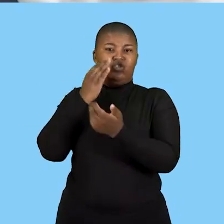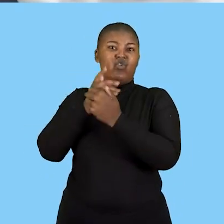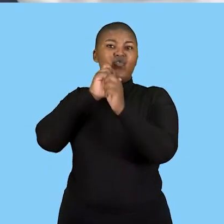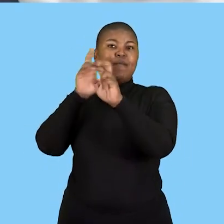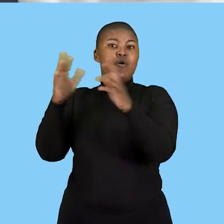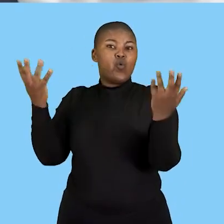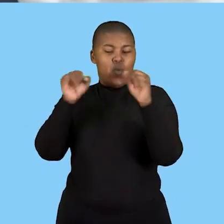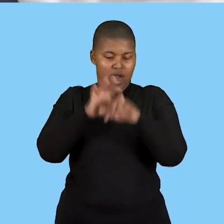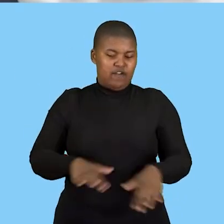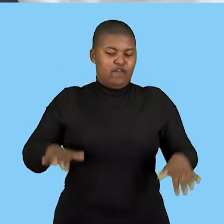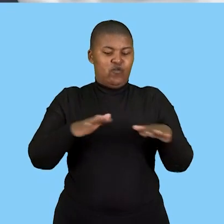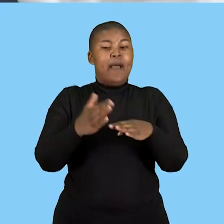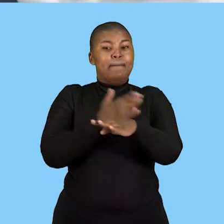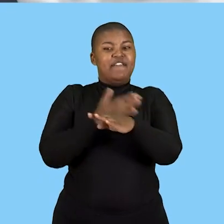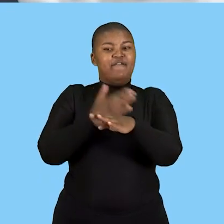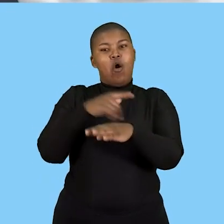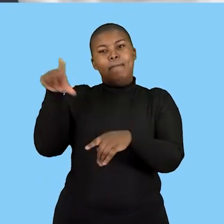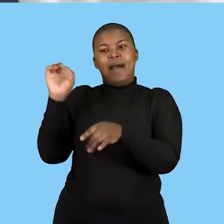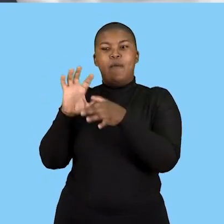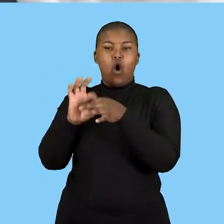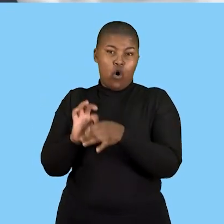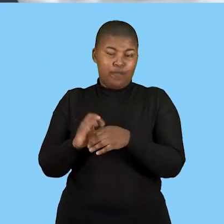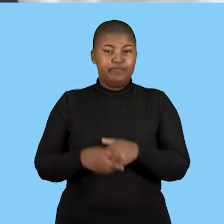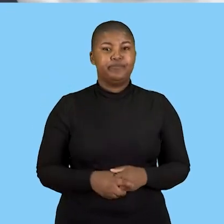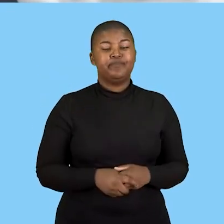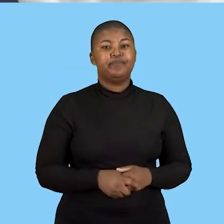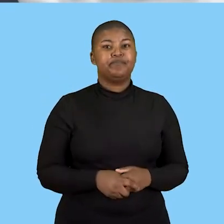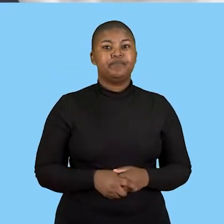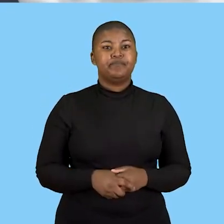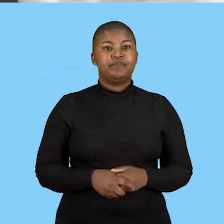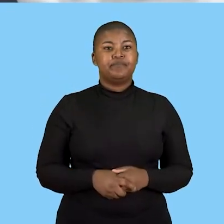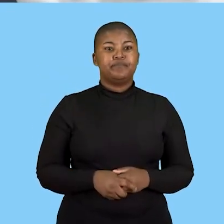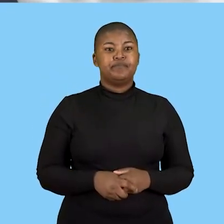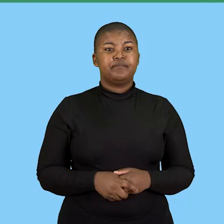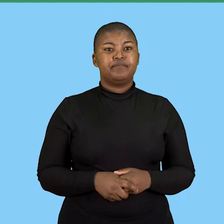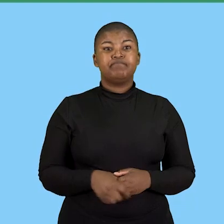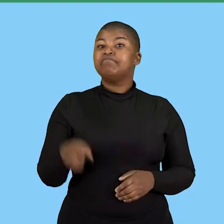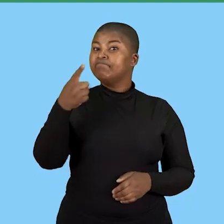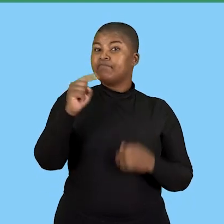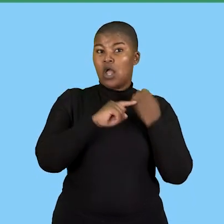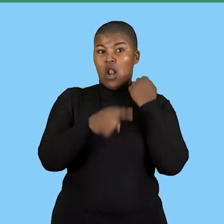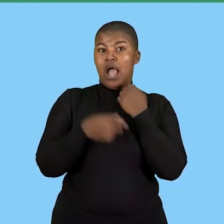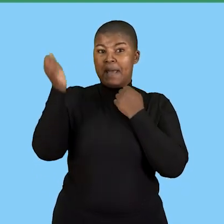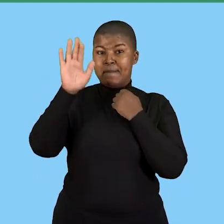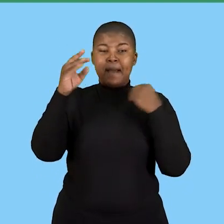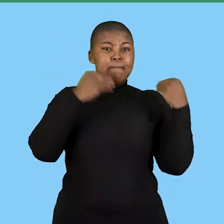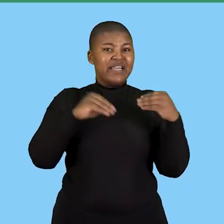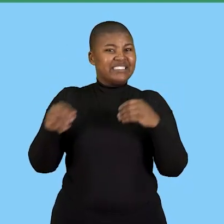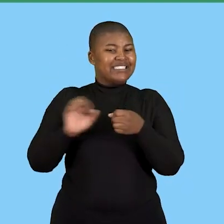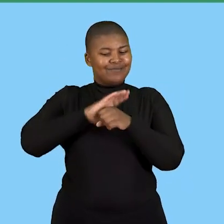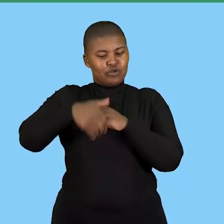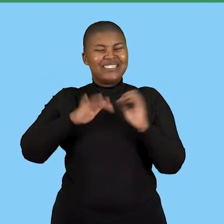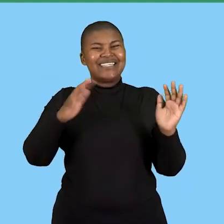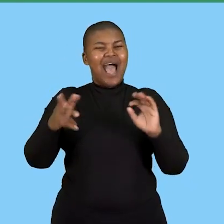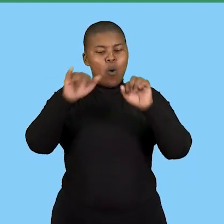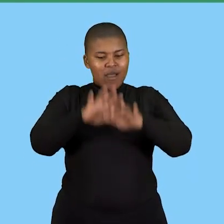their environment before the shift ends and then when you are looking into the last part is now ways in which the business can protect